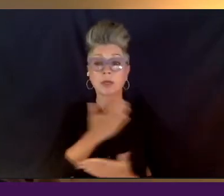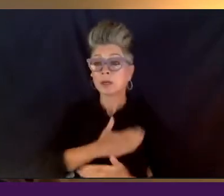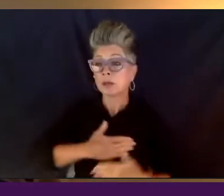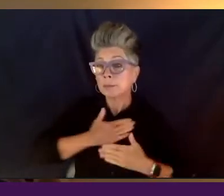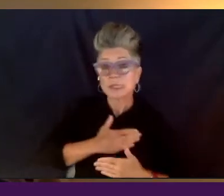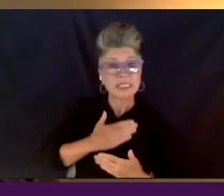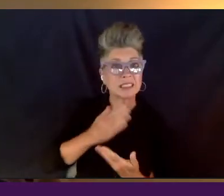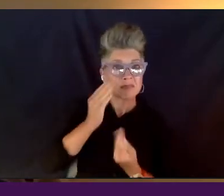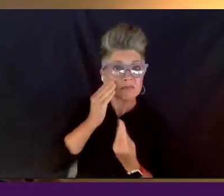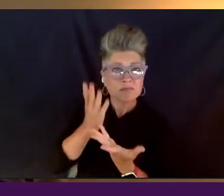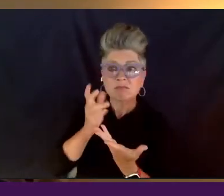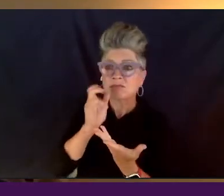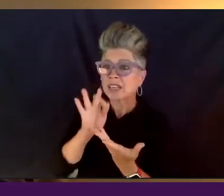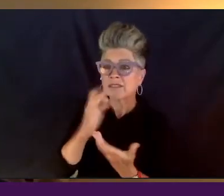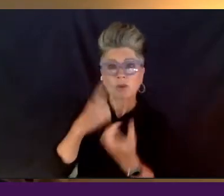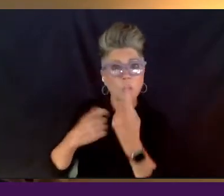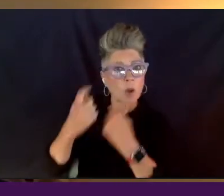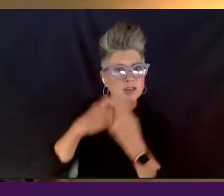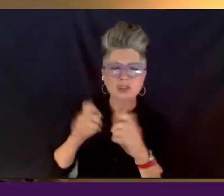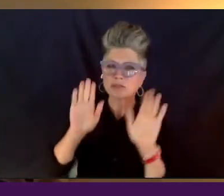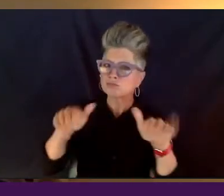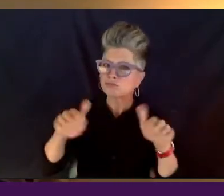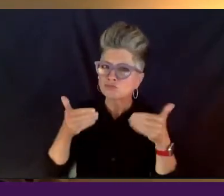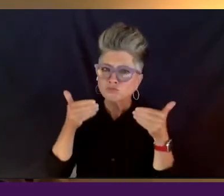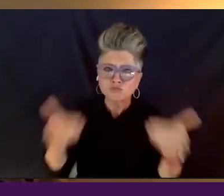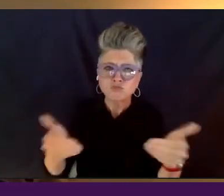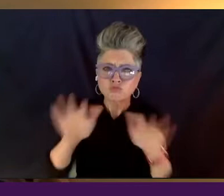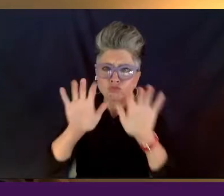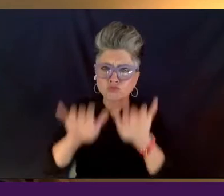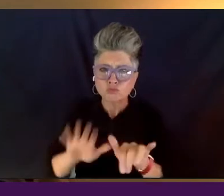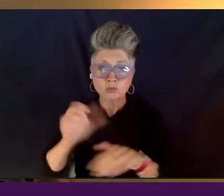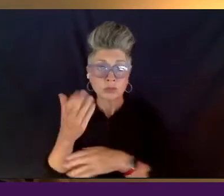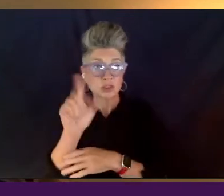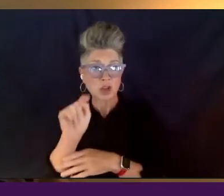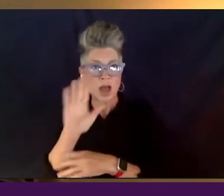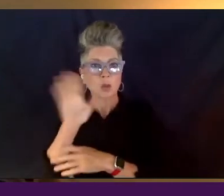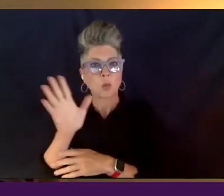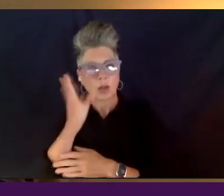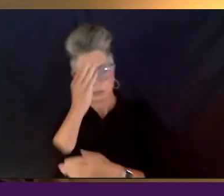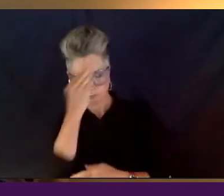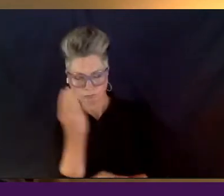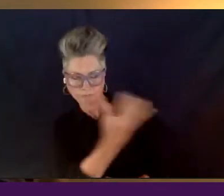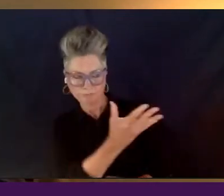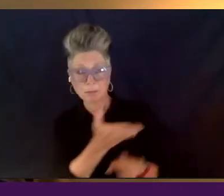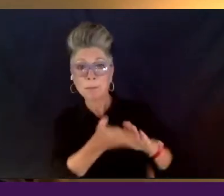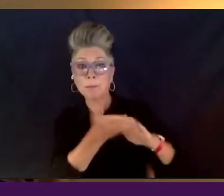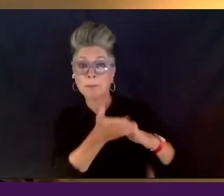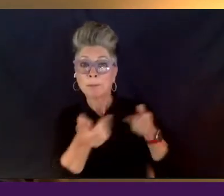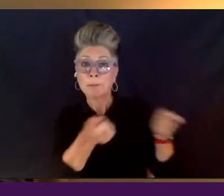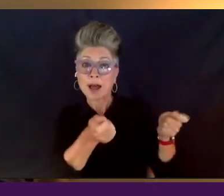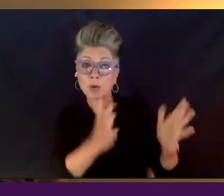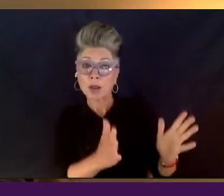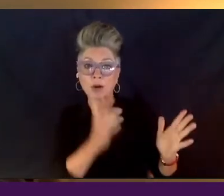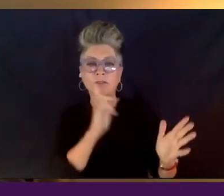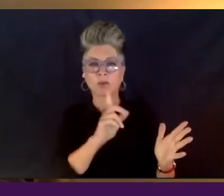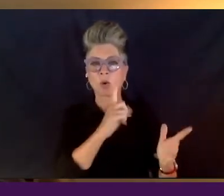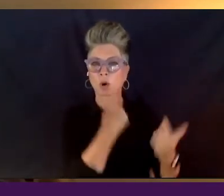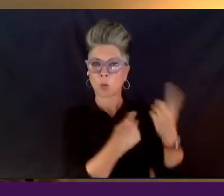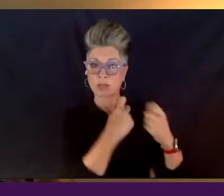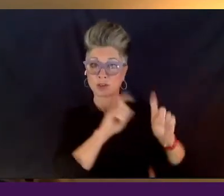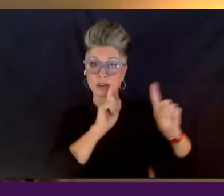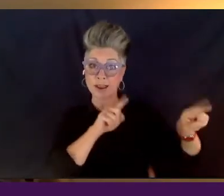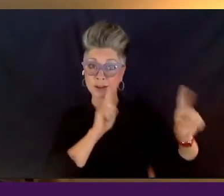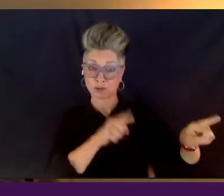questions, please include those in the chat and we will feed those to the moderator for our Q&A at the end. Today's